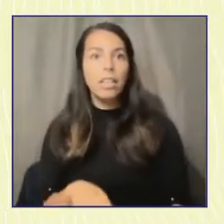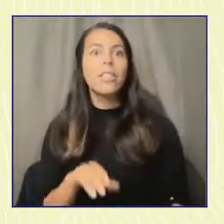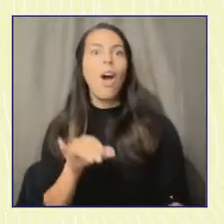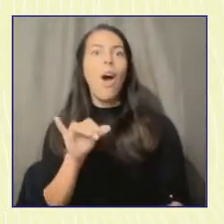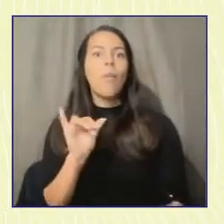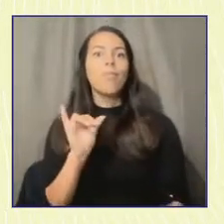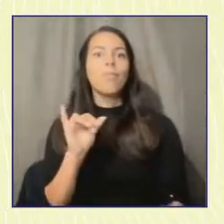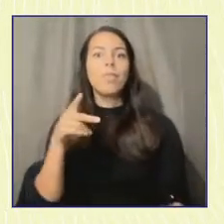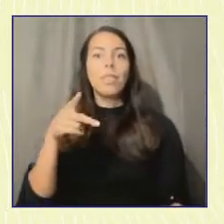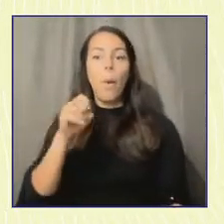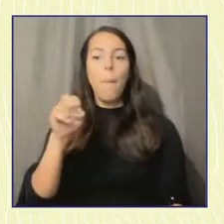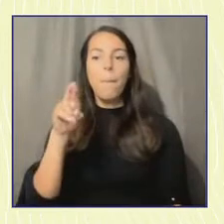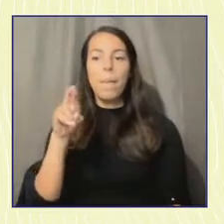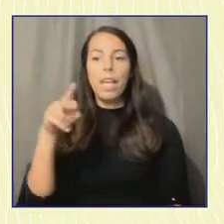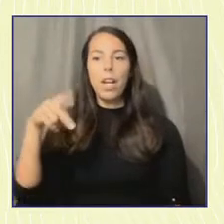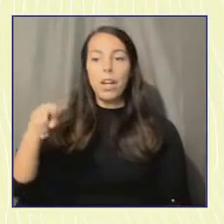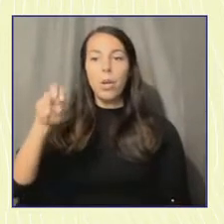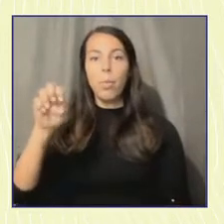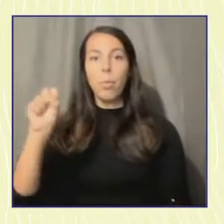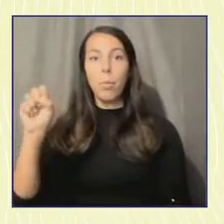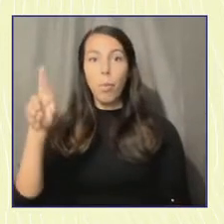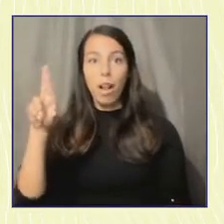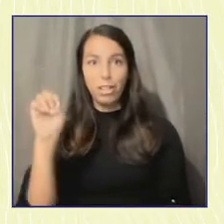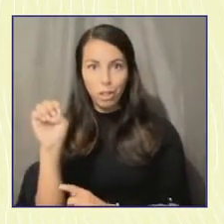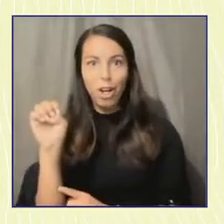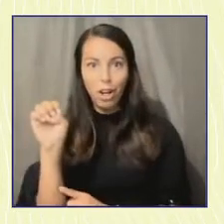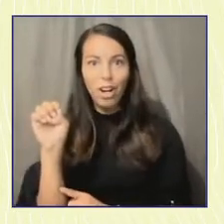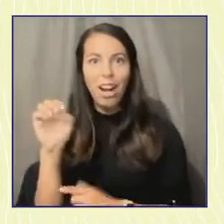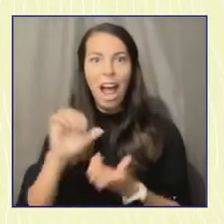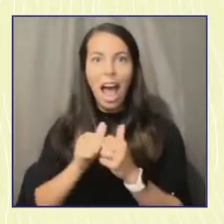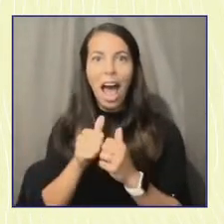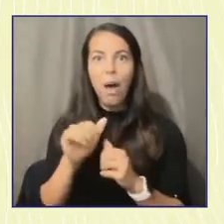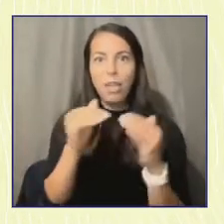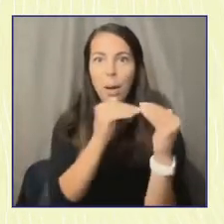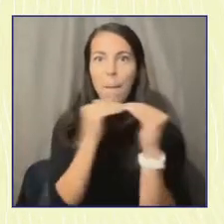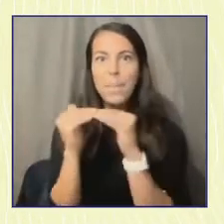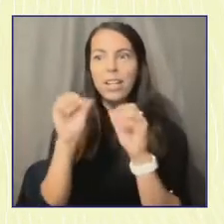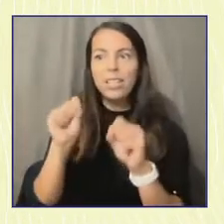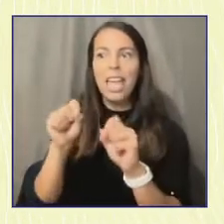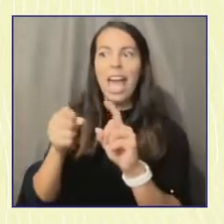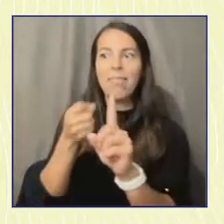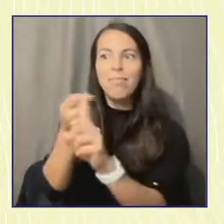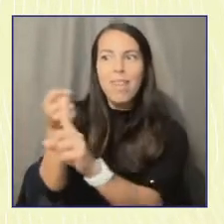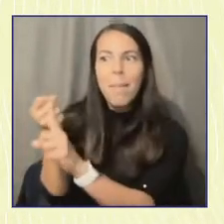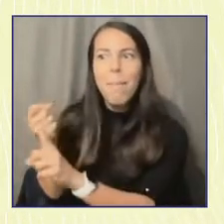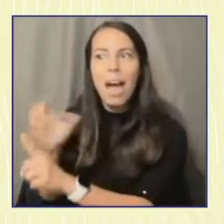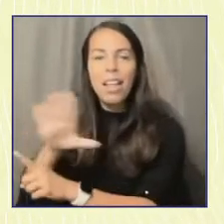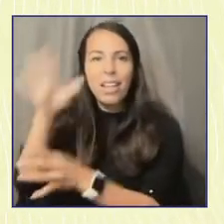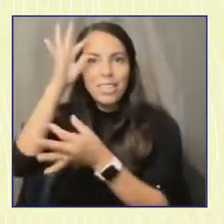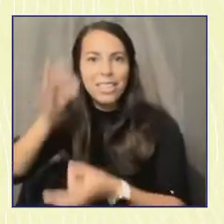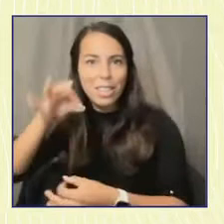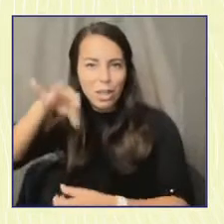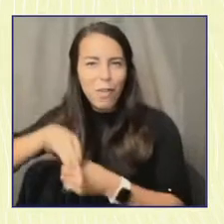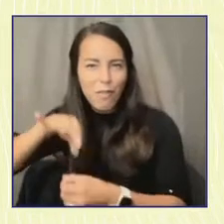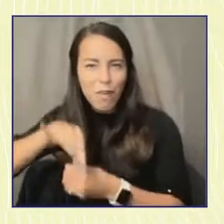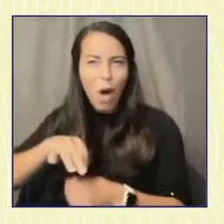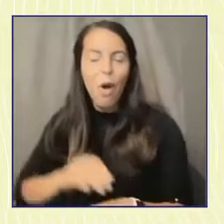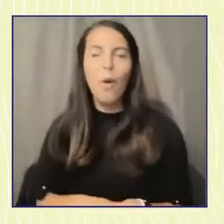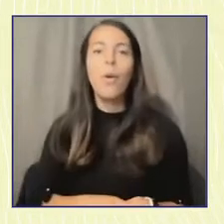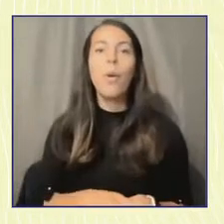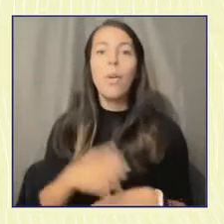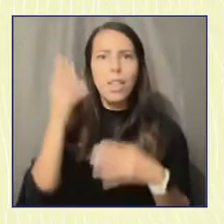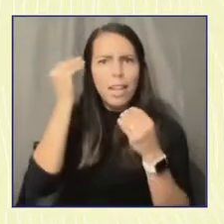actually be a really positive and good thing. How important is the messaging? How great is the social